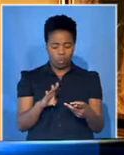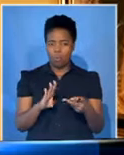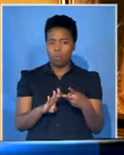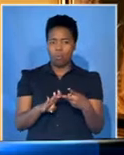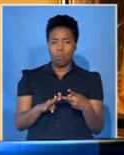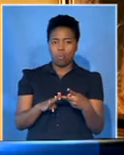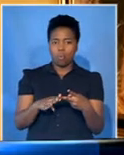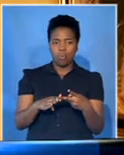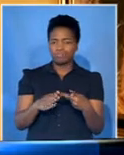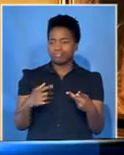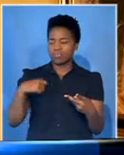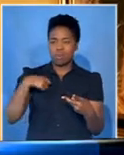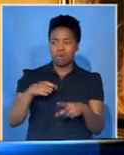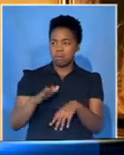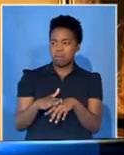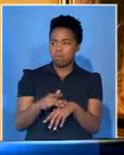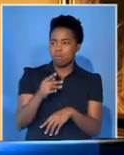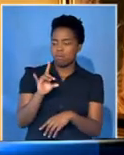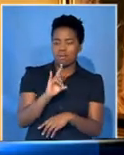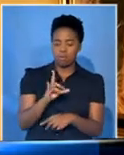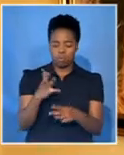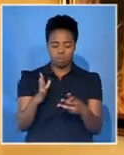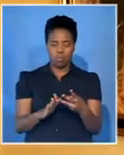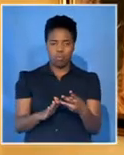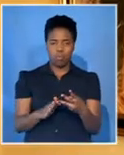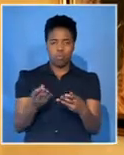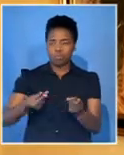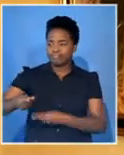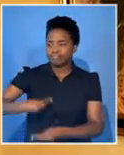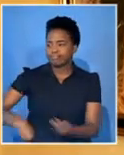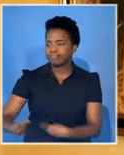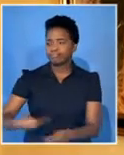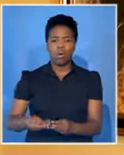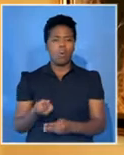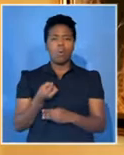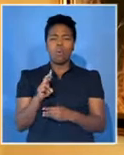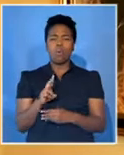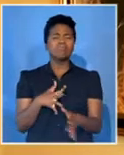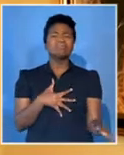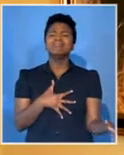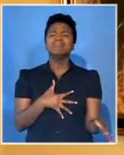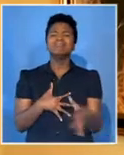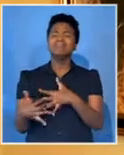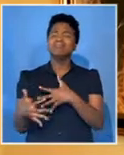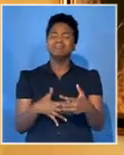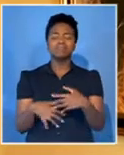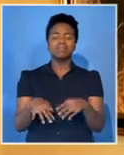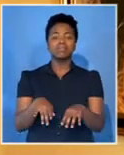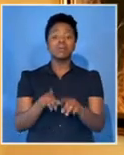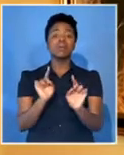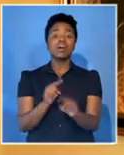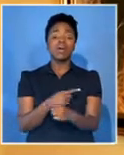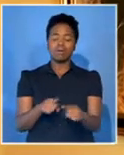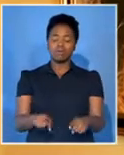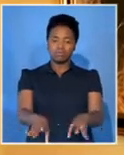breed, whether it's because of misappropriation of funding, whether it's because you're not putting your resources where they should be,